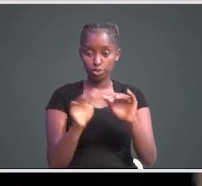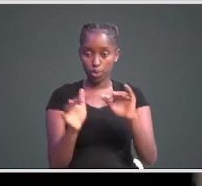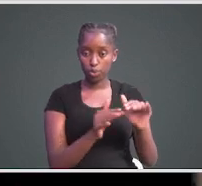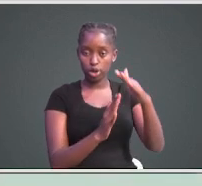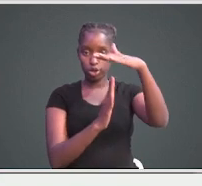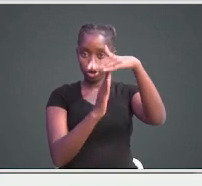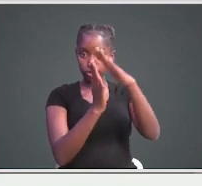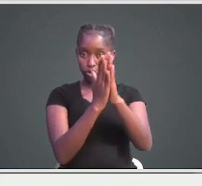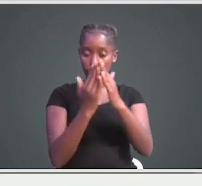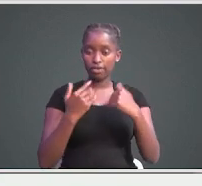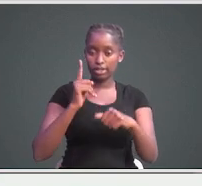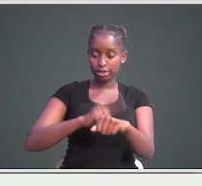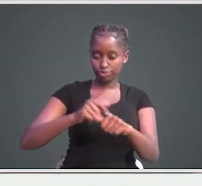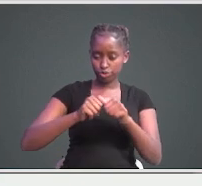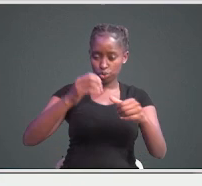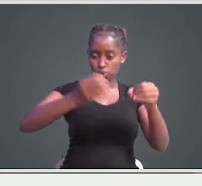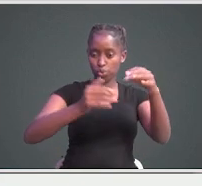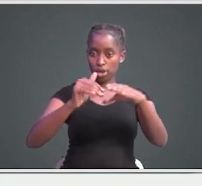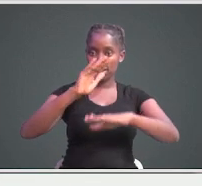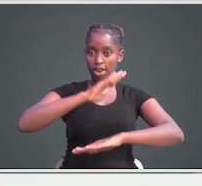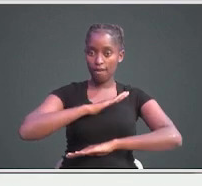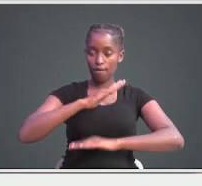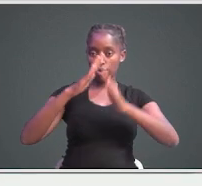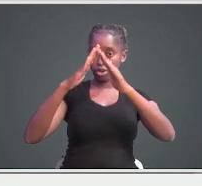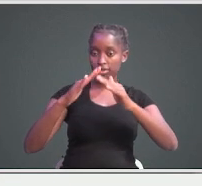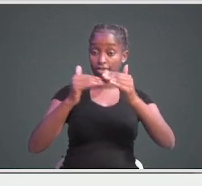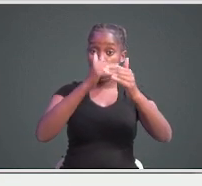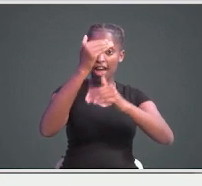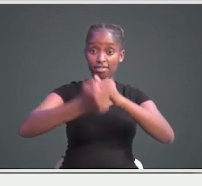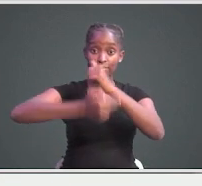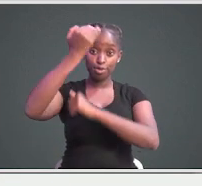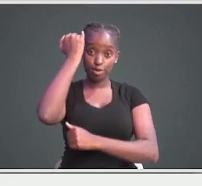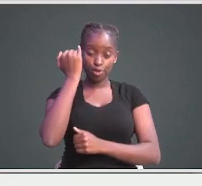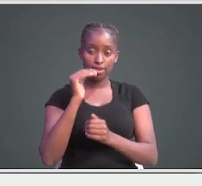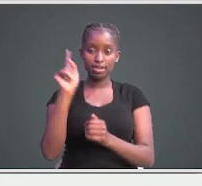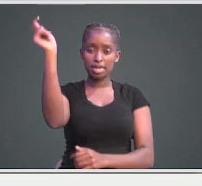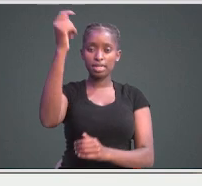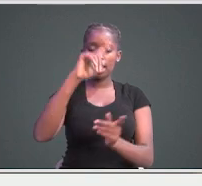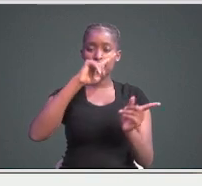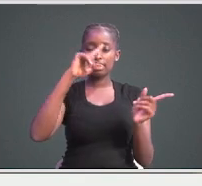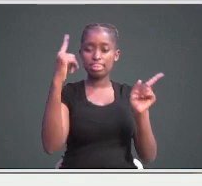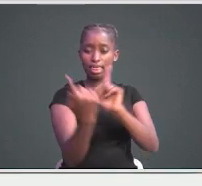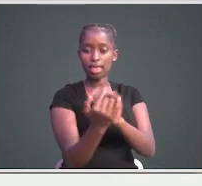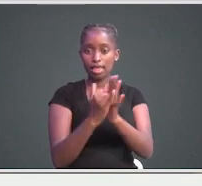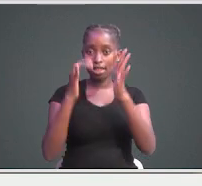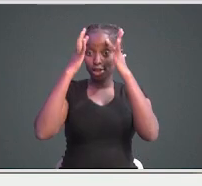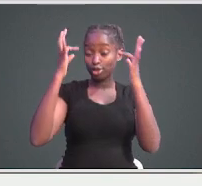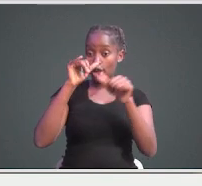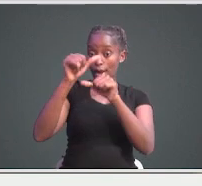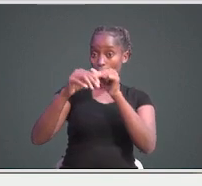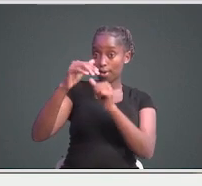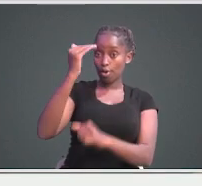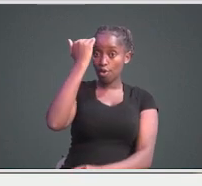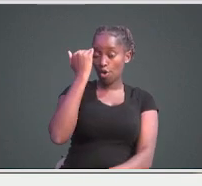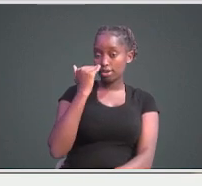...tribute to the affordable housing scheme after the Supreme Court of Kenya overturned the decision of the appeal court that had